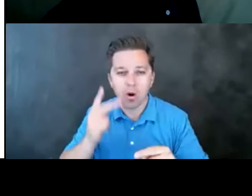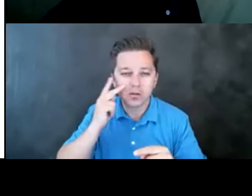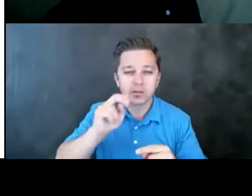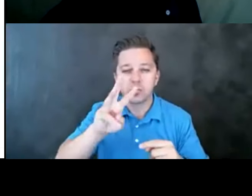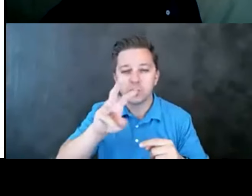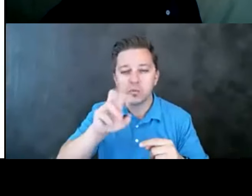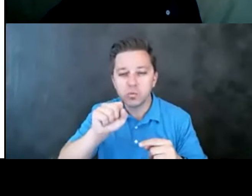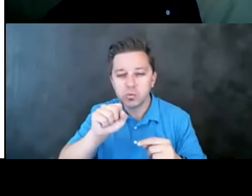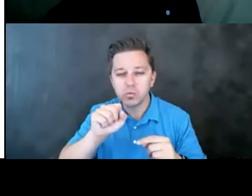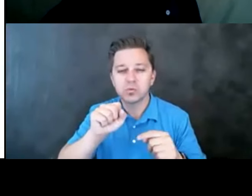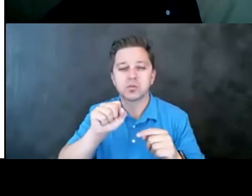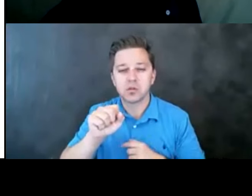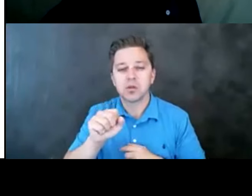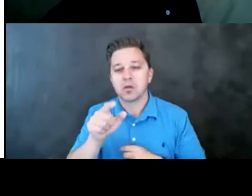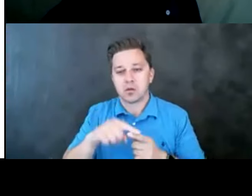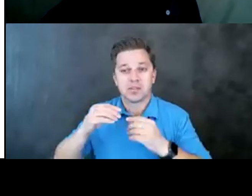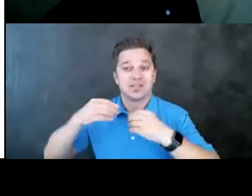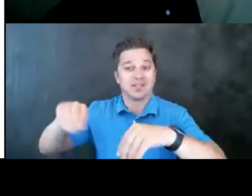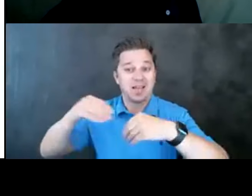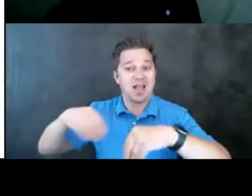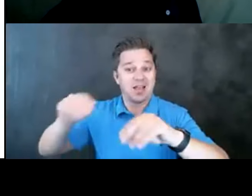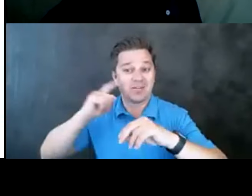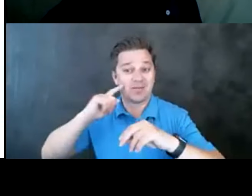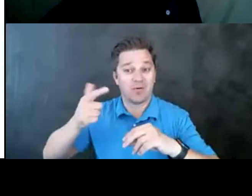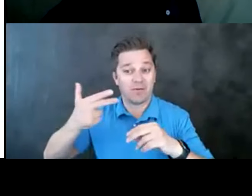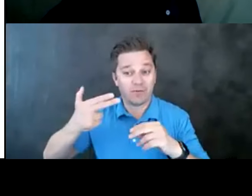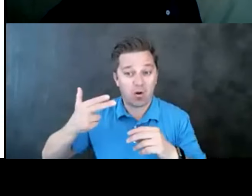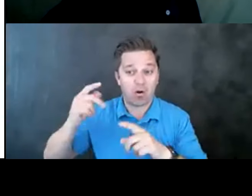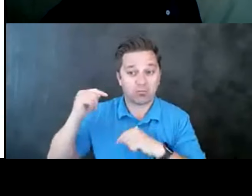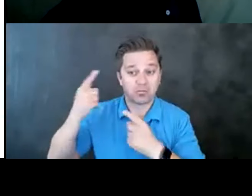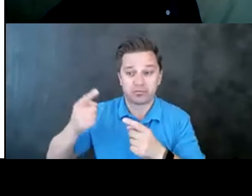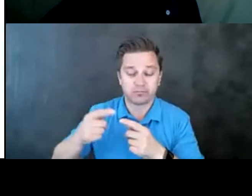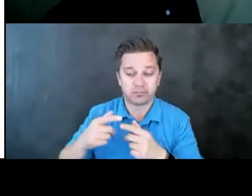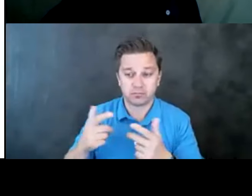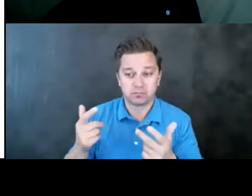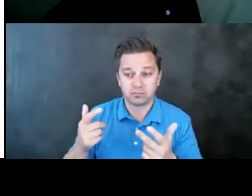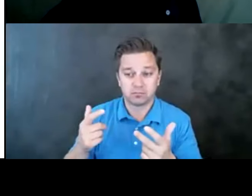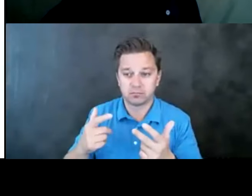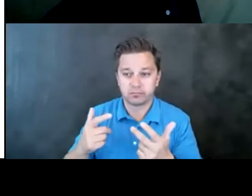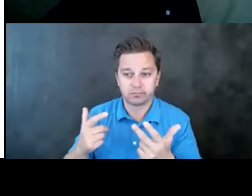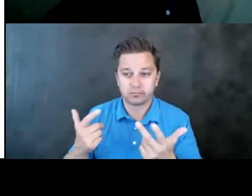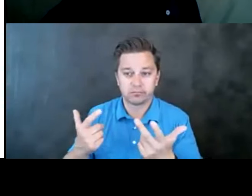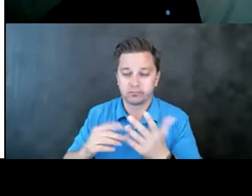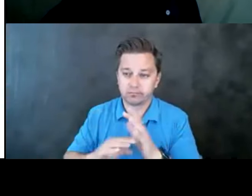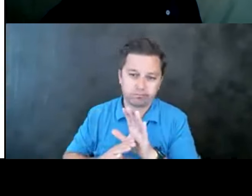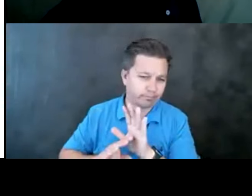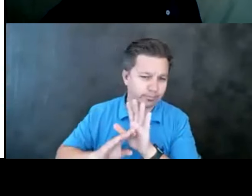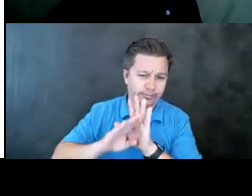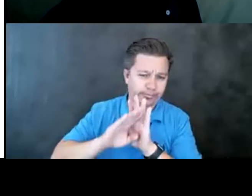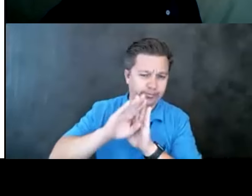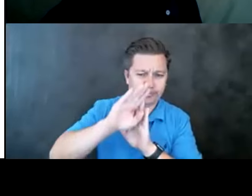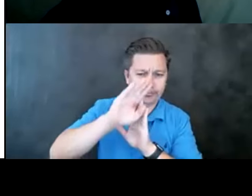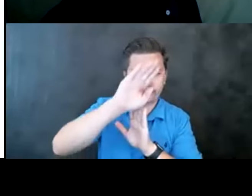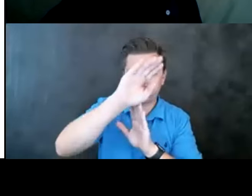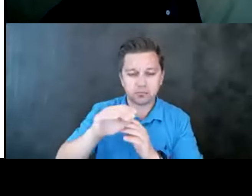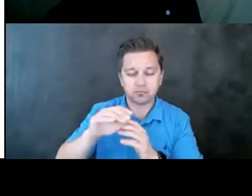firearm sales over the past 12 months have really broken through a new ceiling and level in